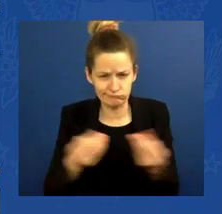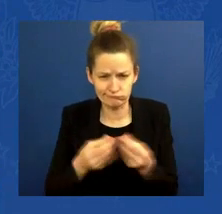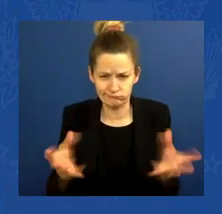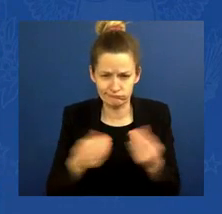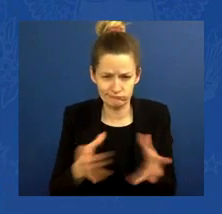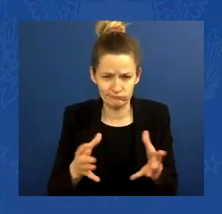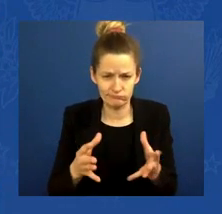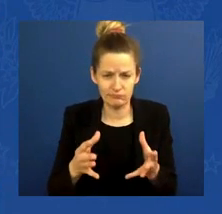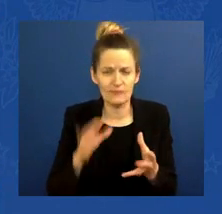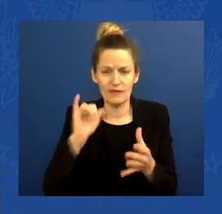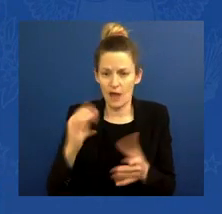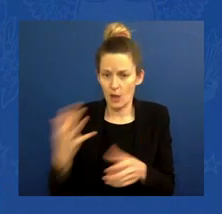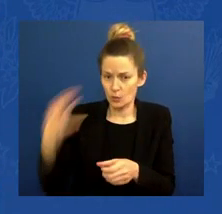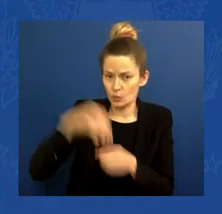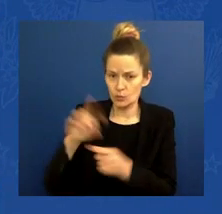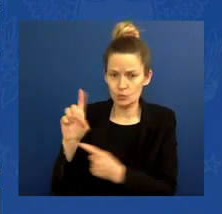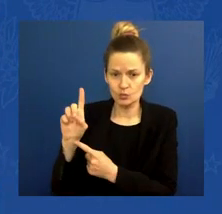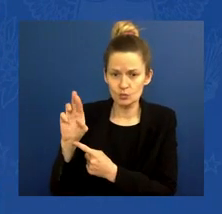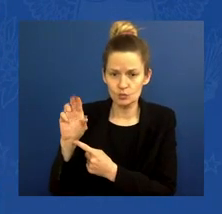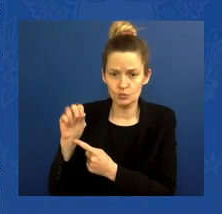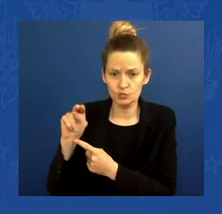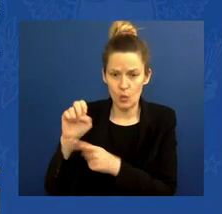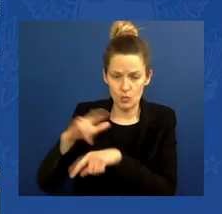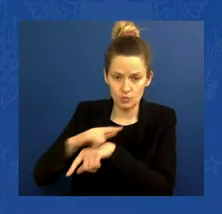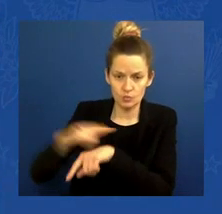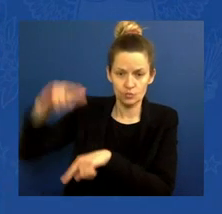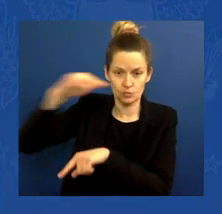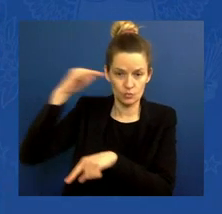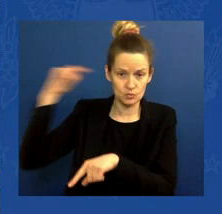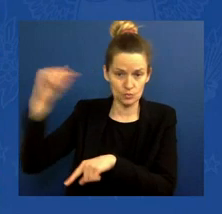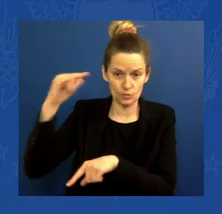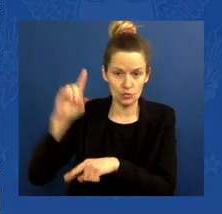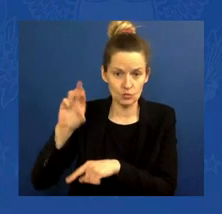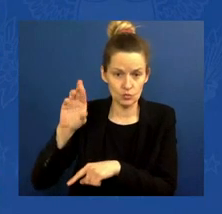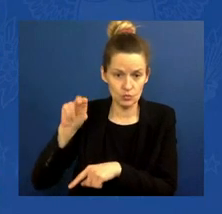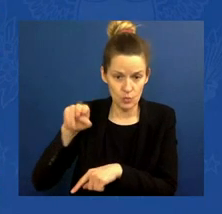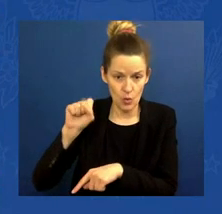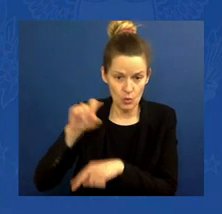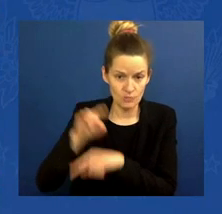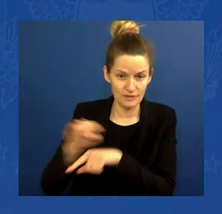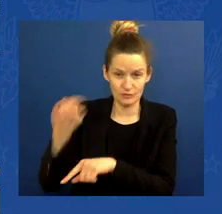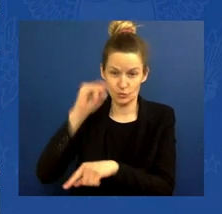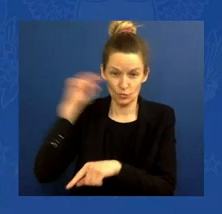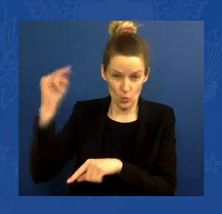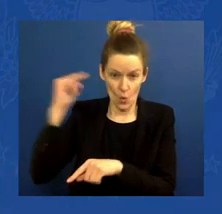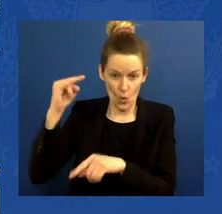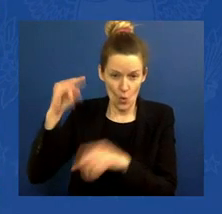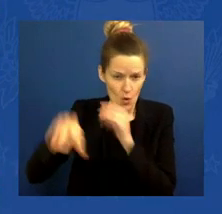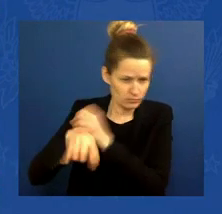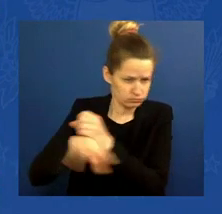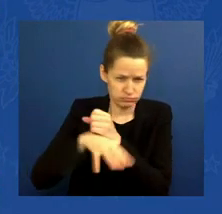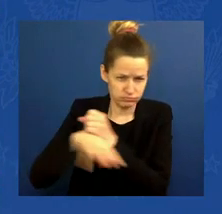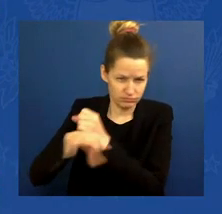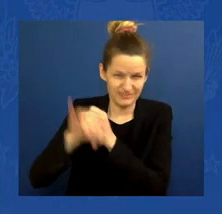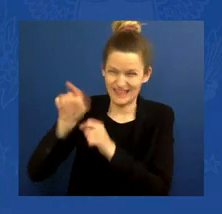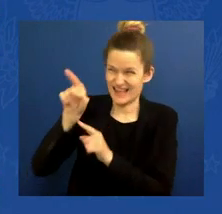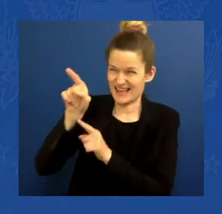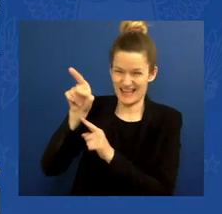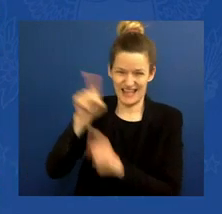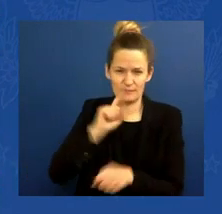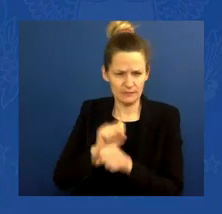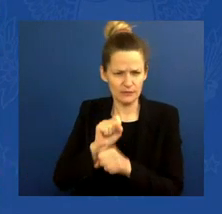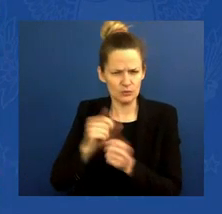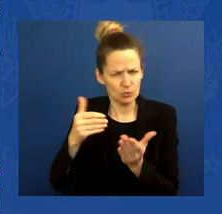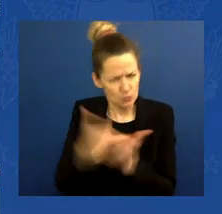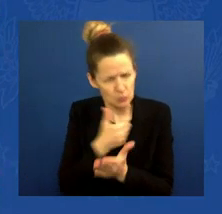sending our most cutting-edge systems to Ukraine for its defense. And we're not doing this alone. Our allies and partners have